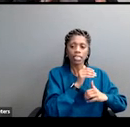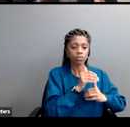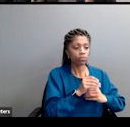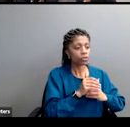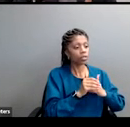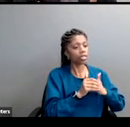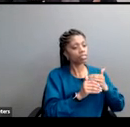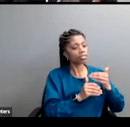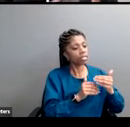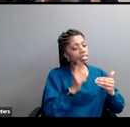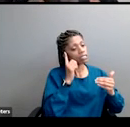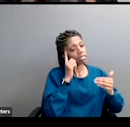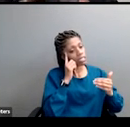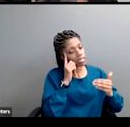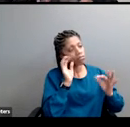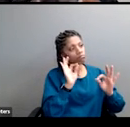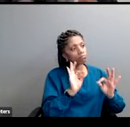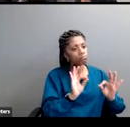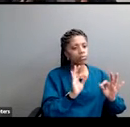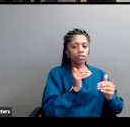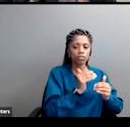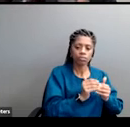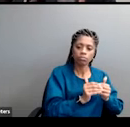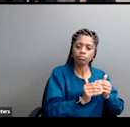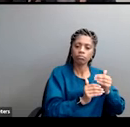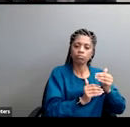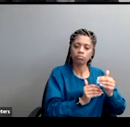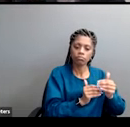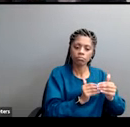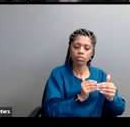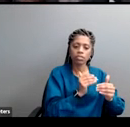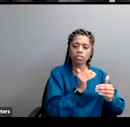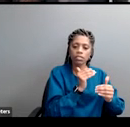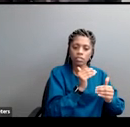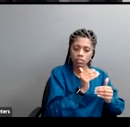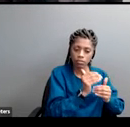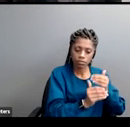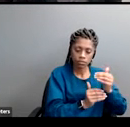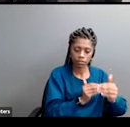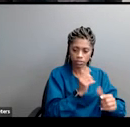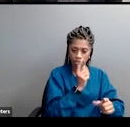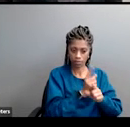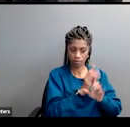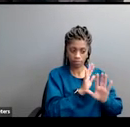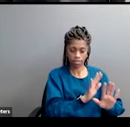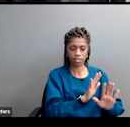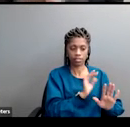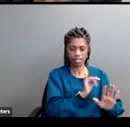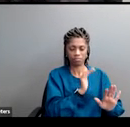time we think about it we proceed gradually incrementally reactionaries